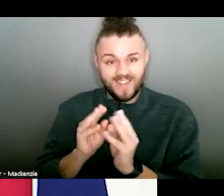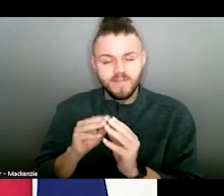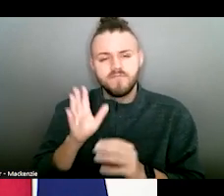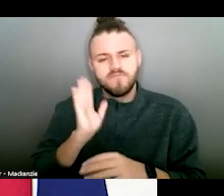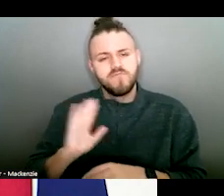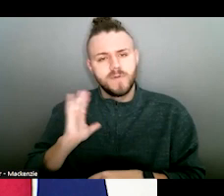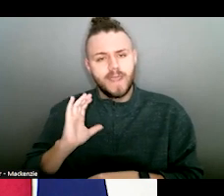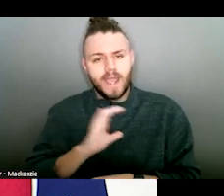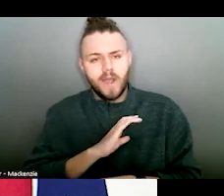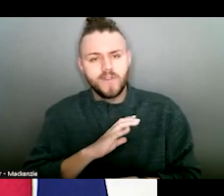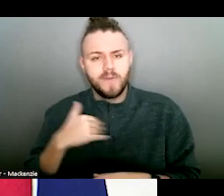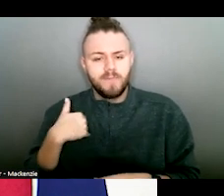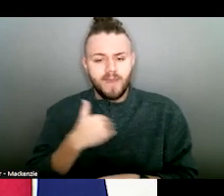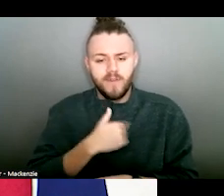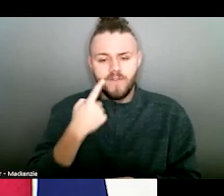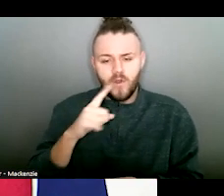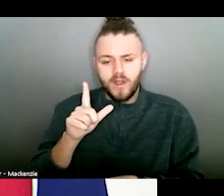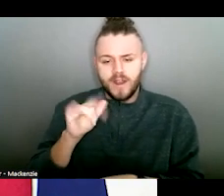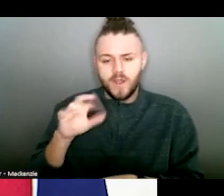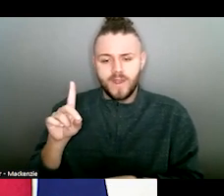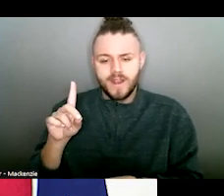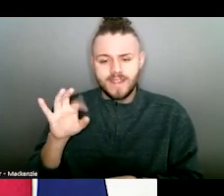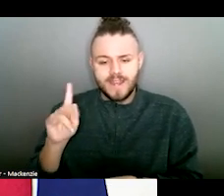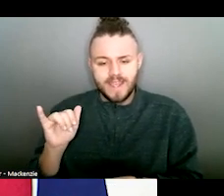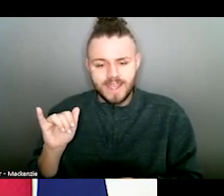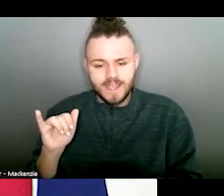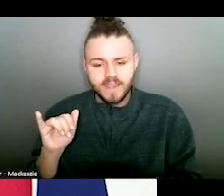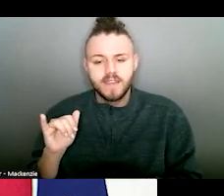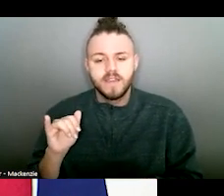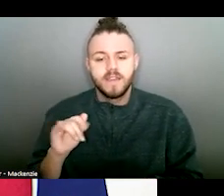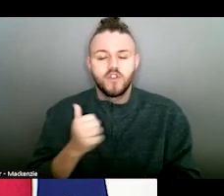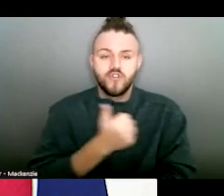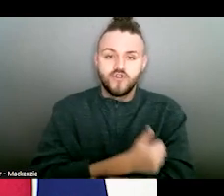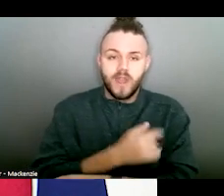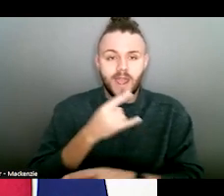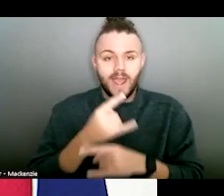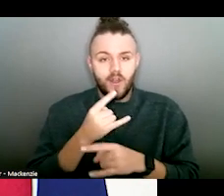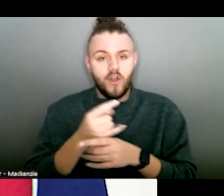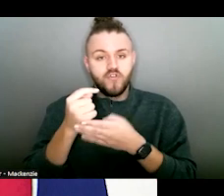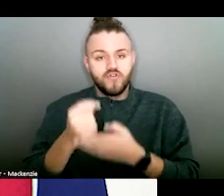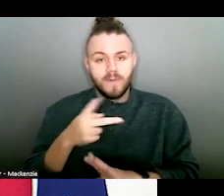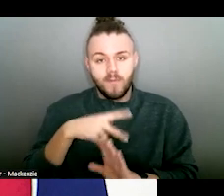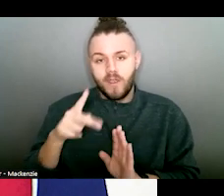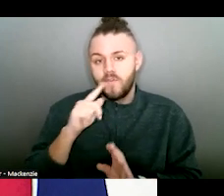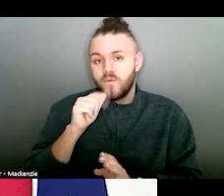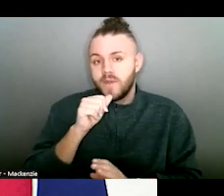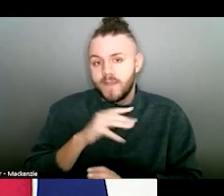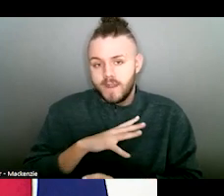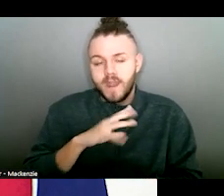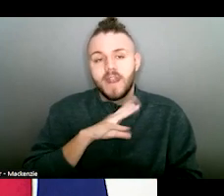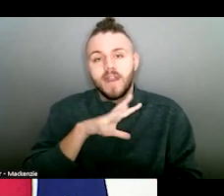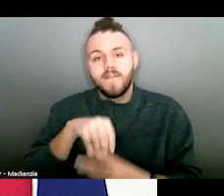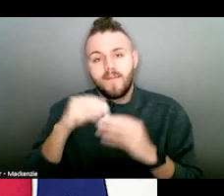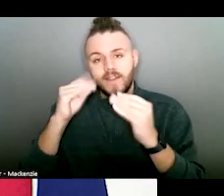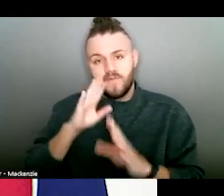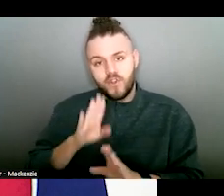a Lakewood City Council member, the executive director of an outpatient drug alcohol treatment program for women,